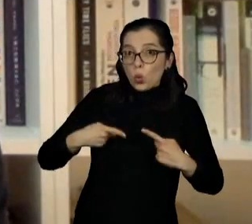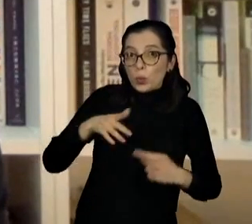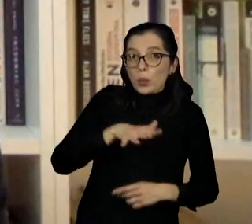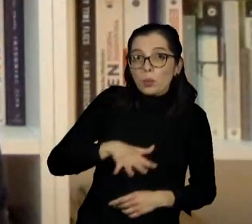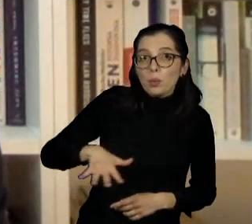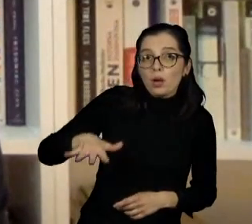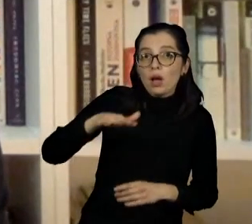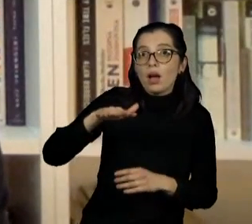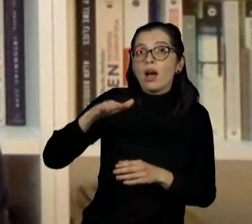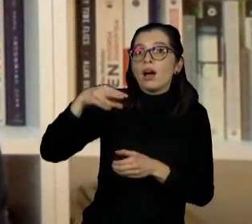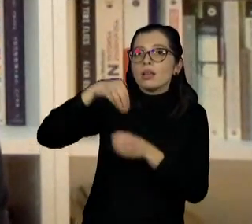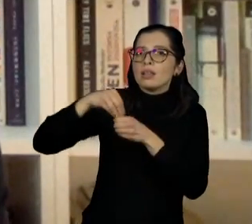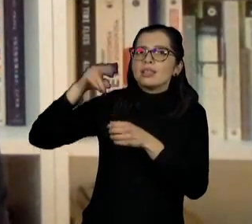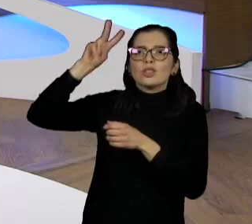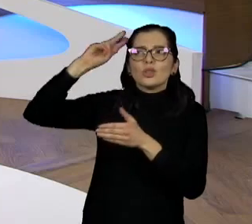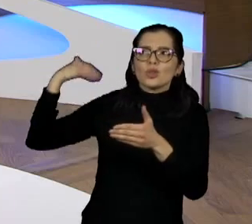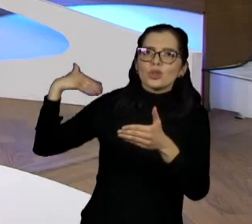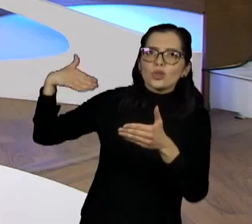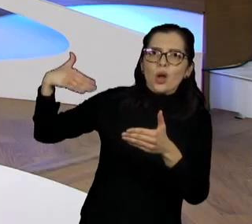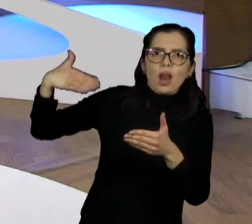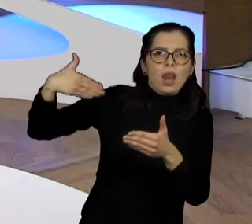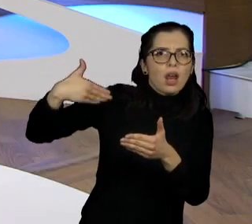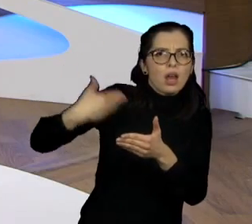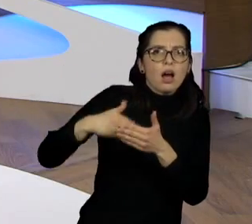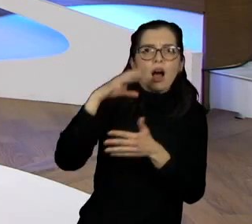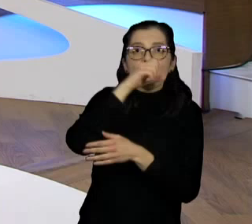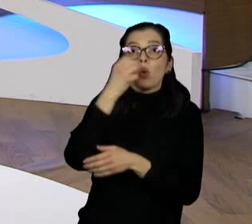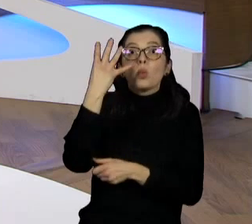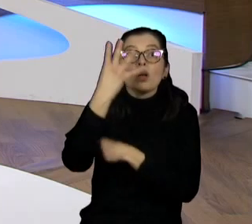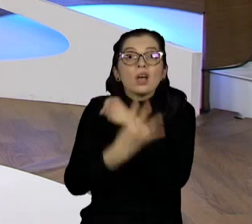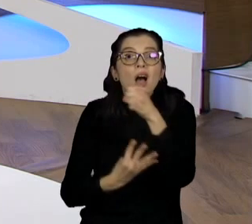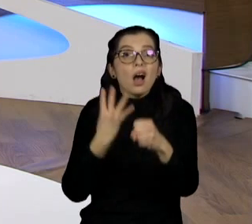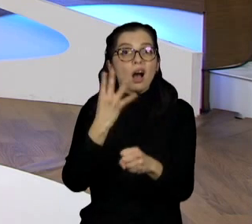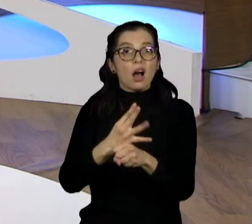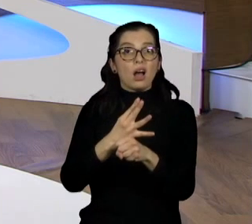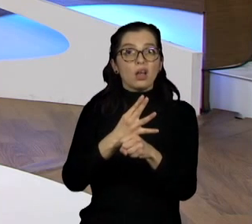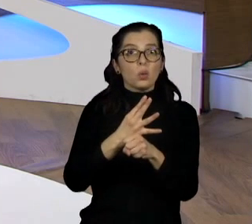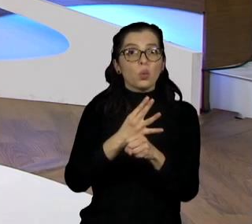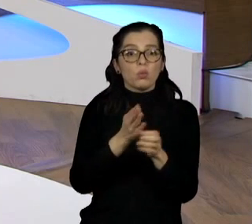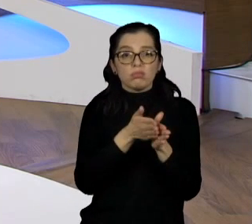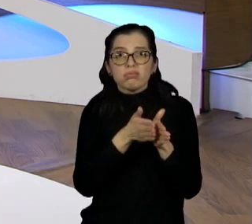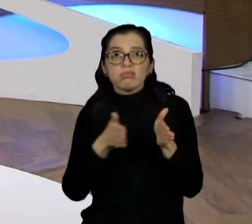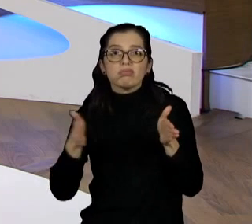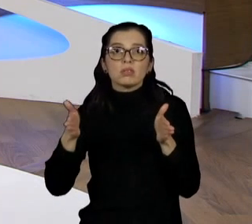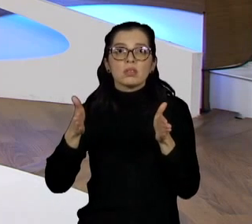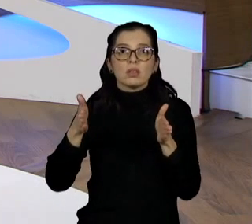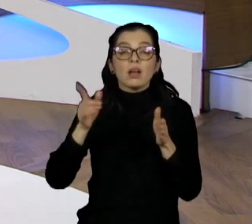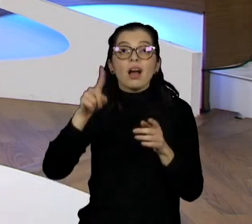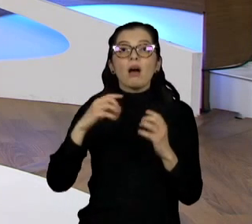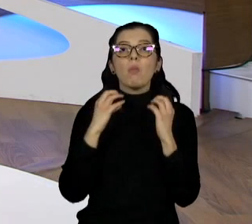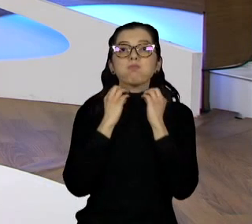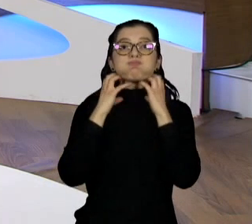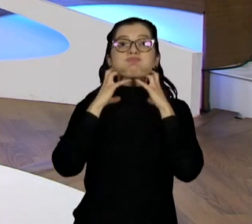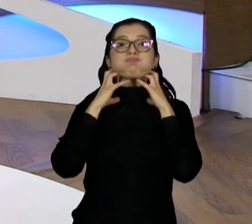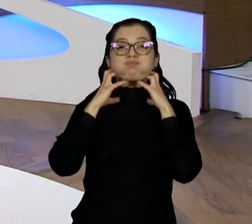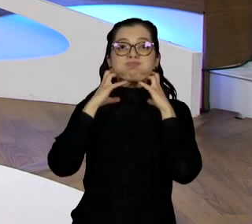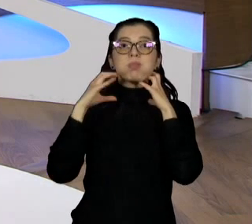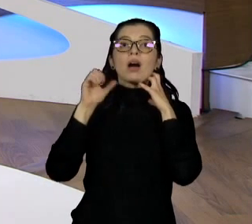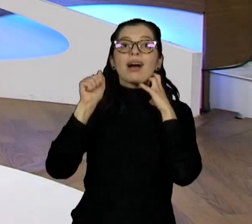vaccine, human vaccine, ever developed in human history has been four years, and that's the mumps vaccine.